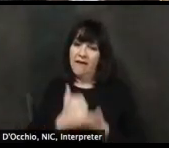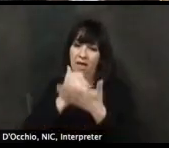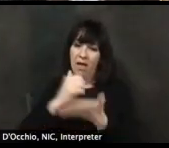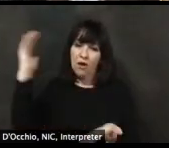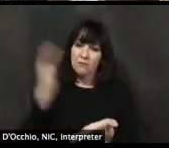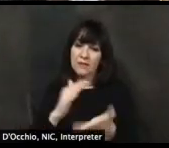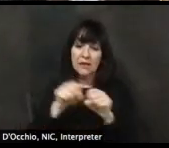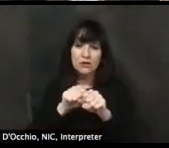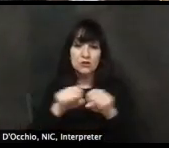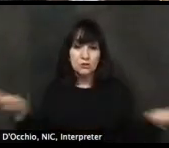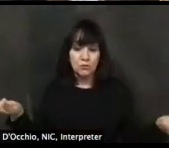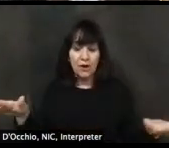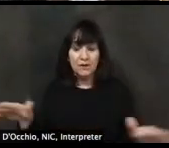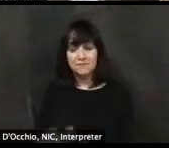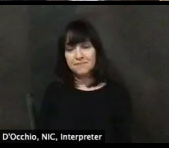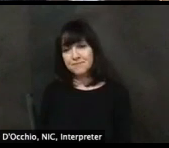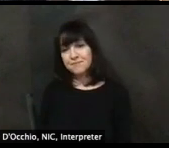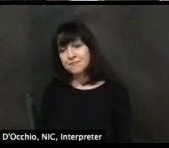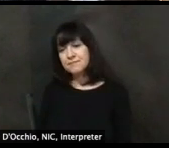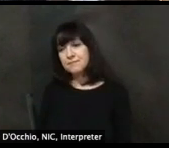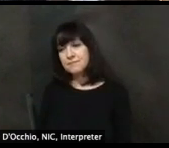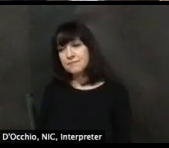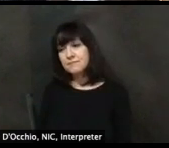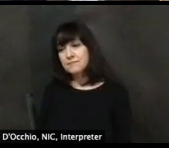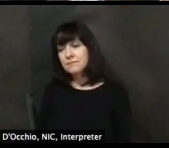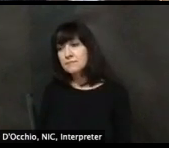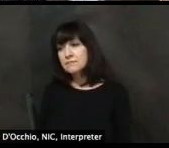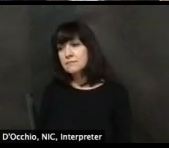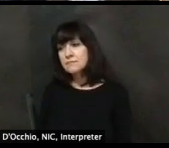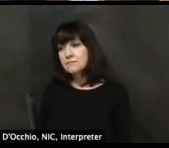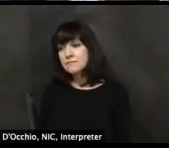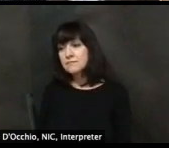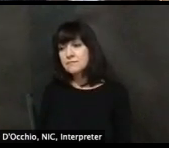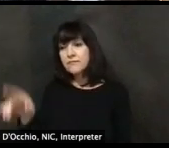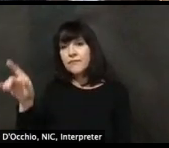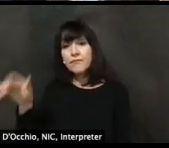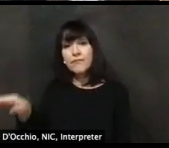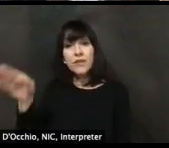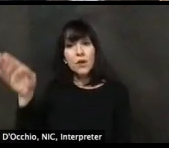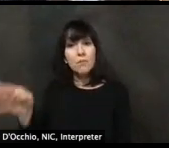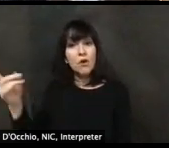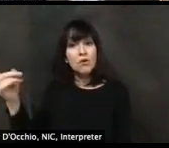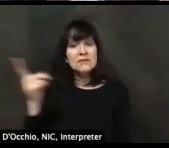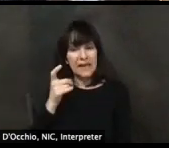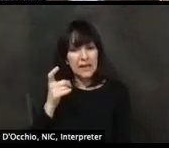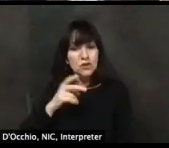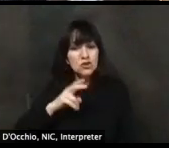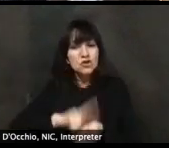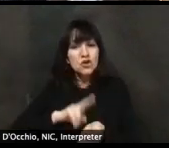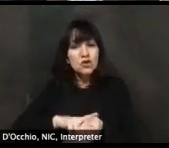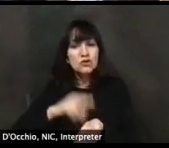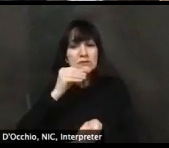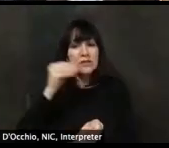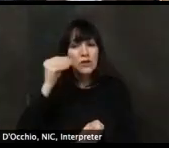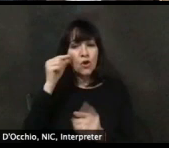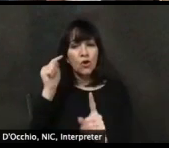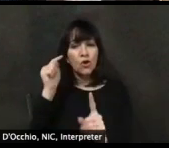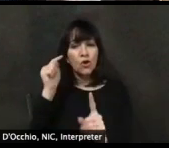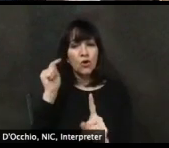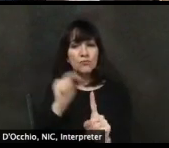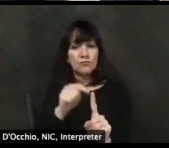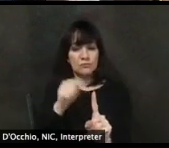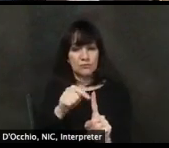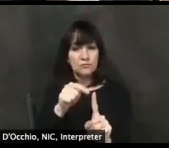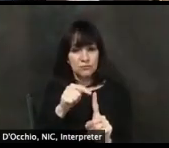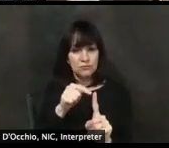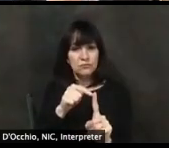Donna, again, maybe for you both about nursing homes, long-term care facilities. Donna thinks we should make nursing homes